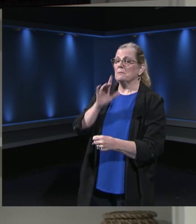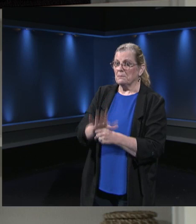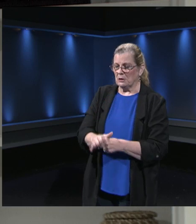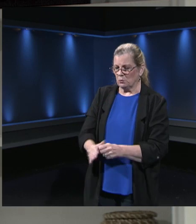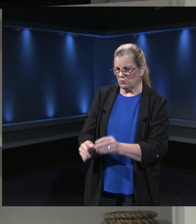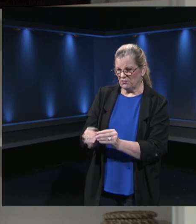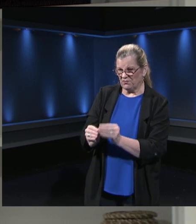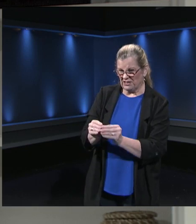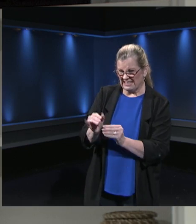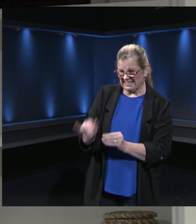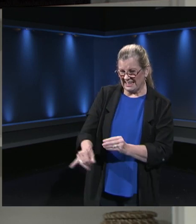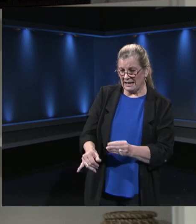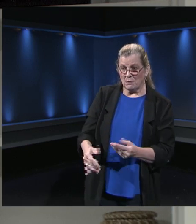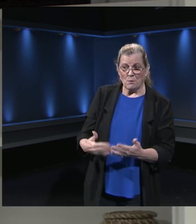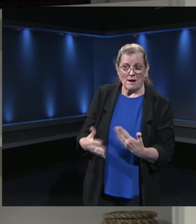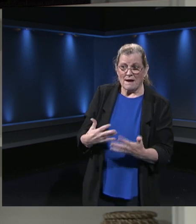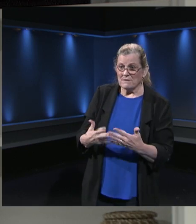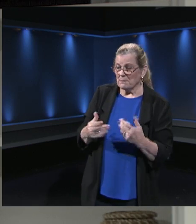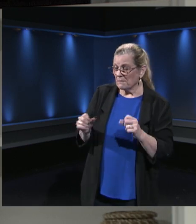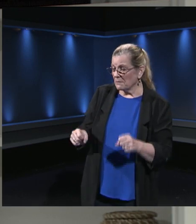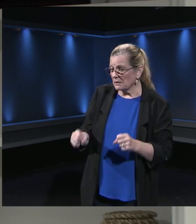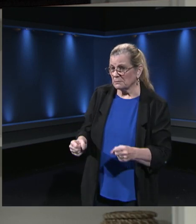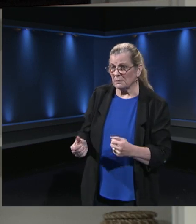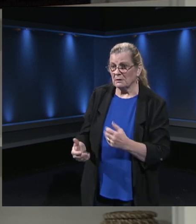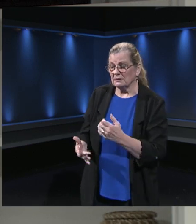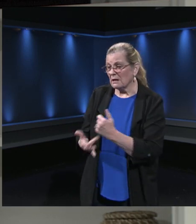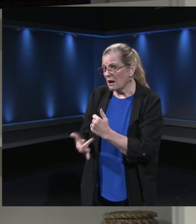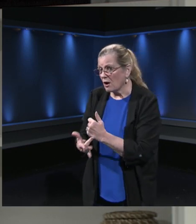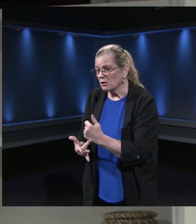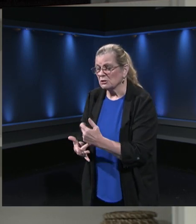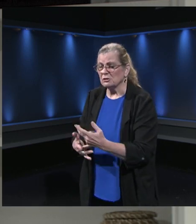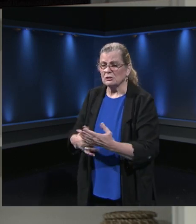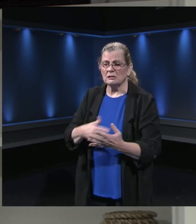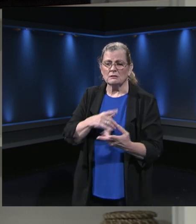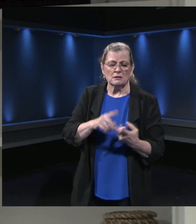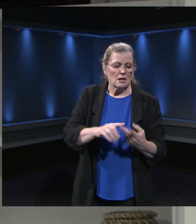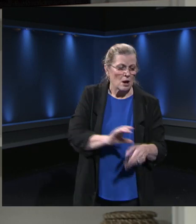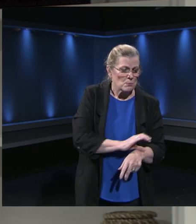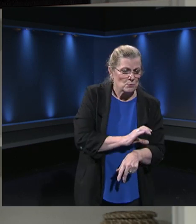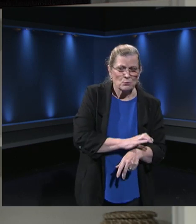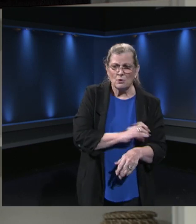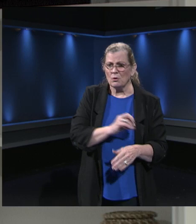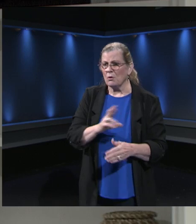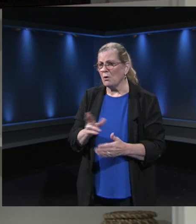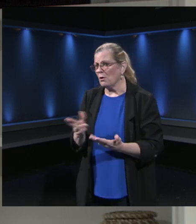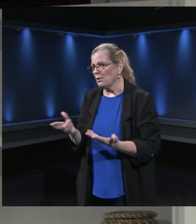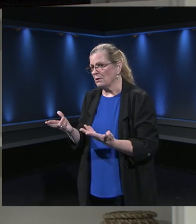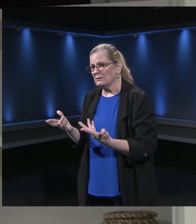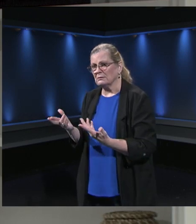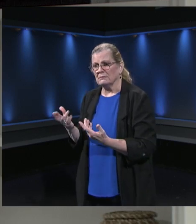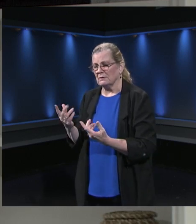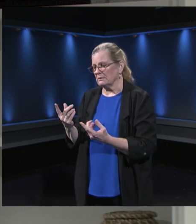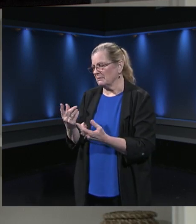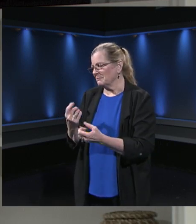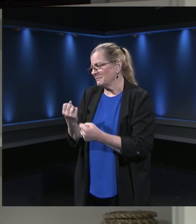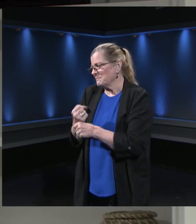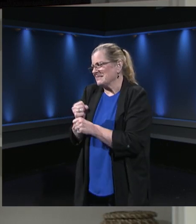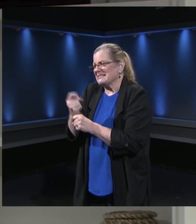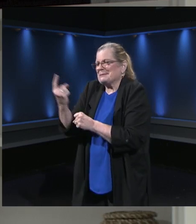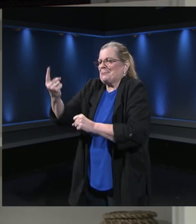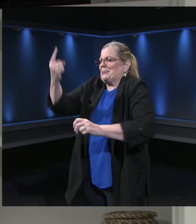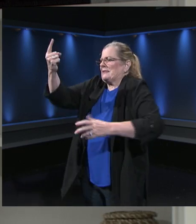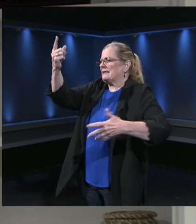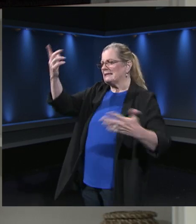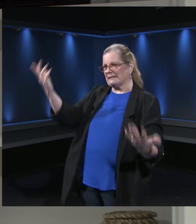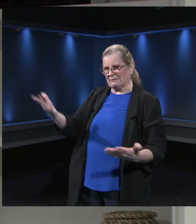whether it's through technology and computers or the packets or some sort of way to get the